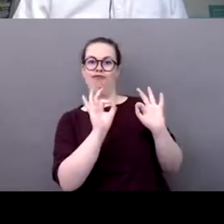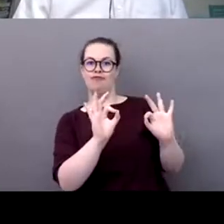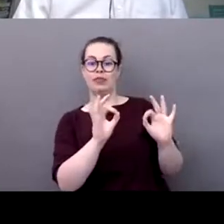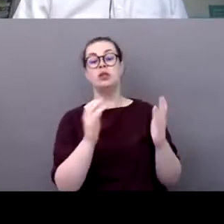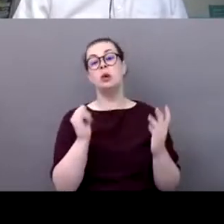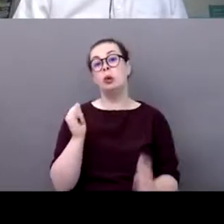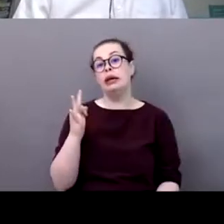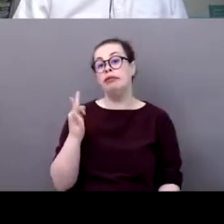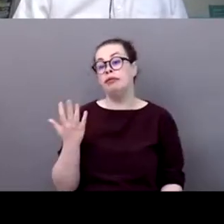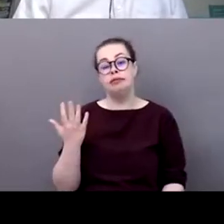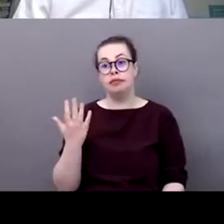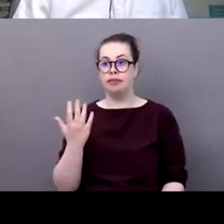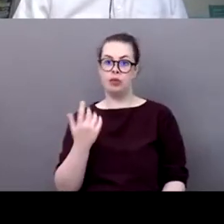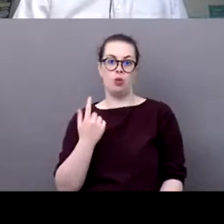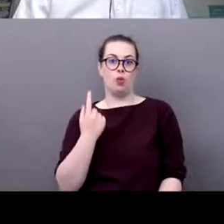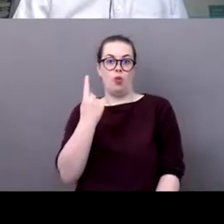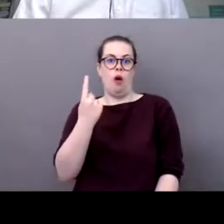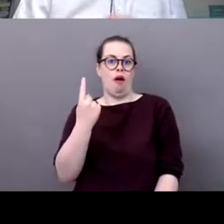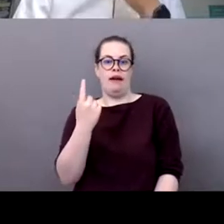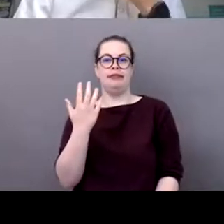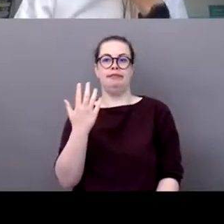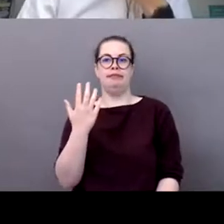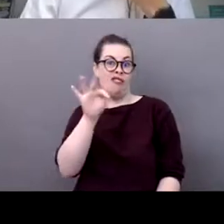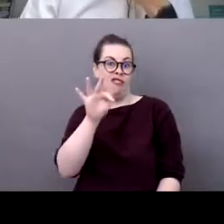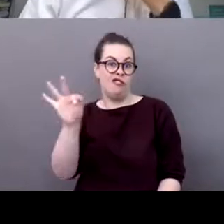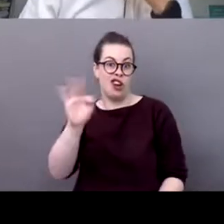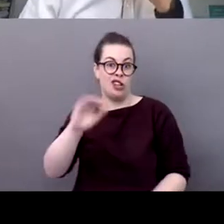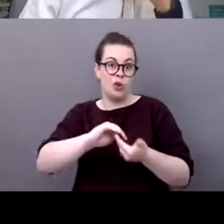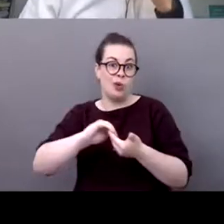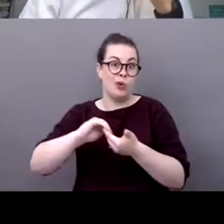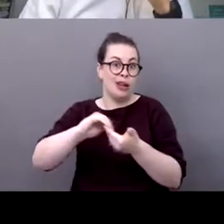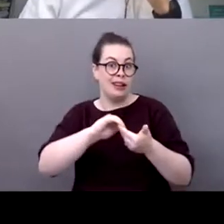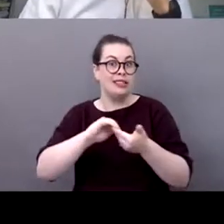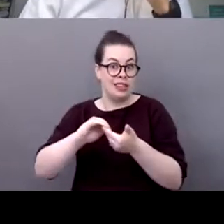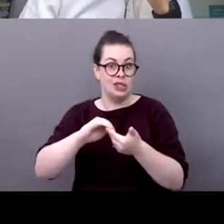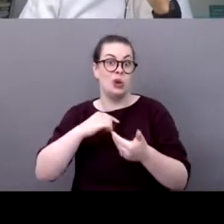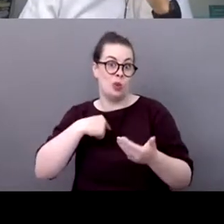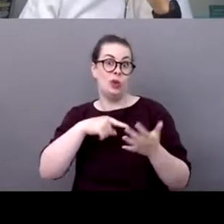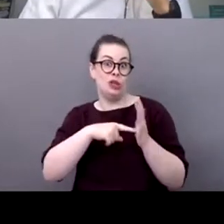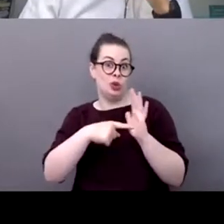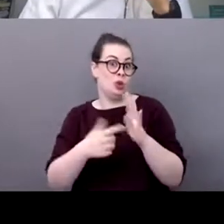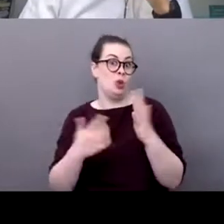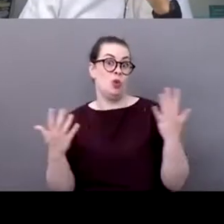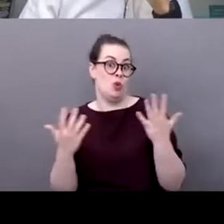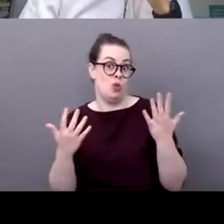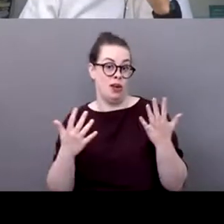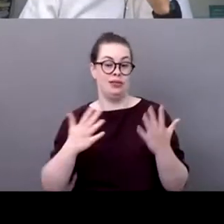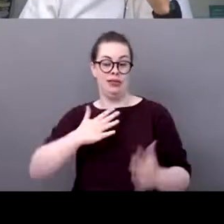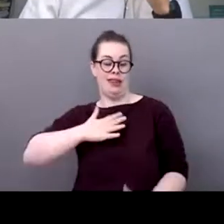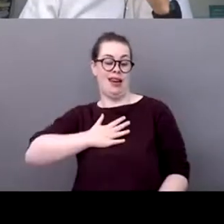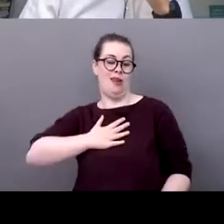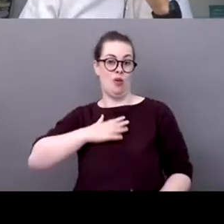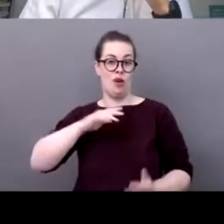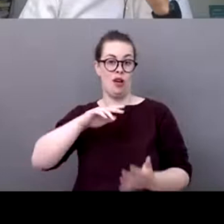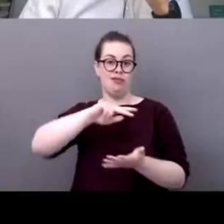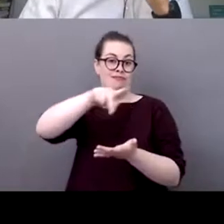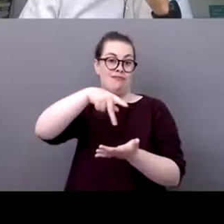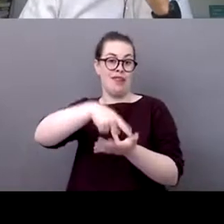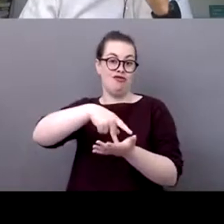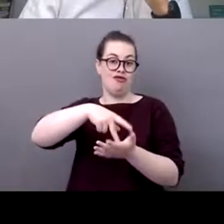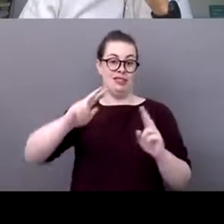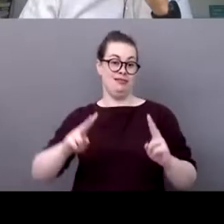one of the good examples that we have highlighted this pair is 2024 and their strategy especially for the re